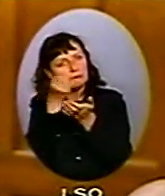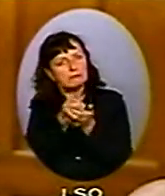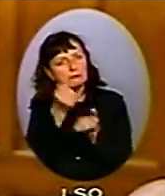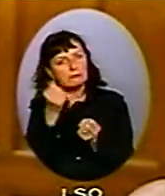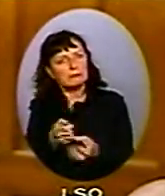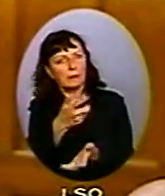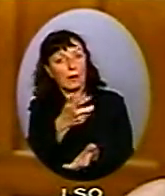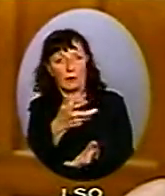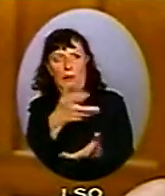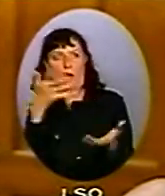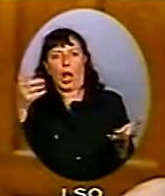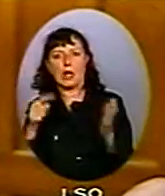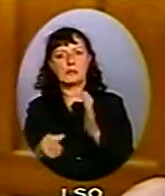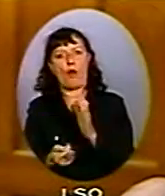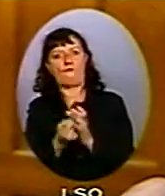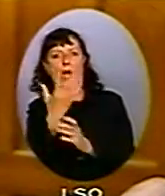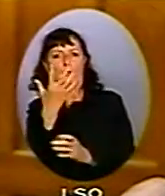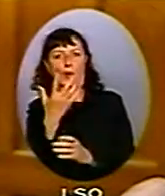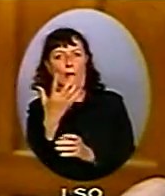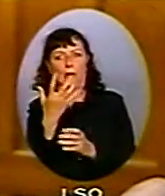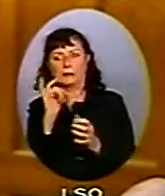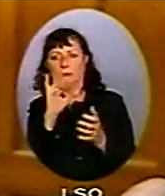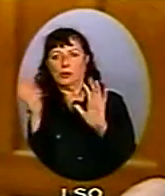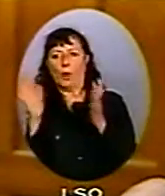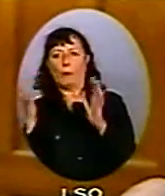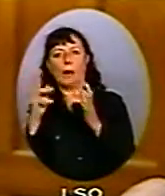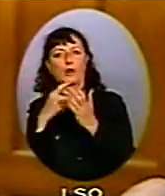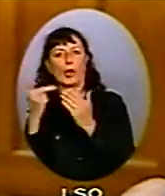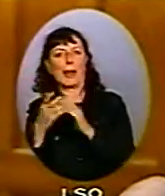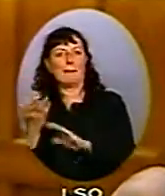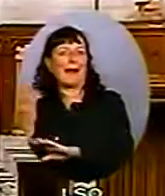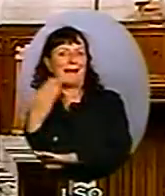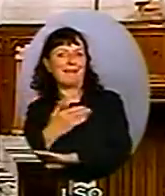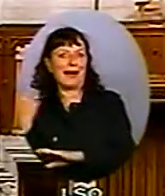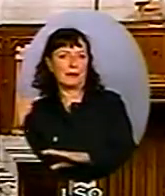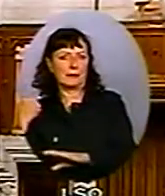food mail program. And we did consult... Order. Order.